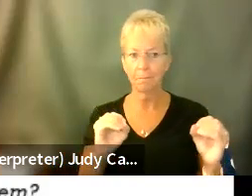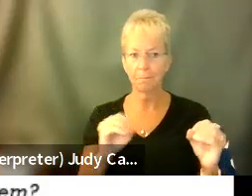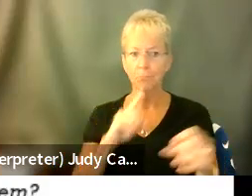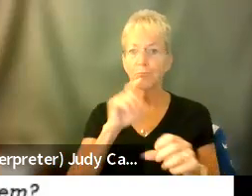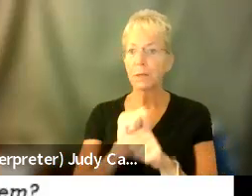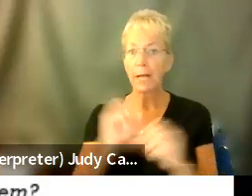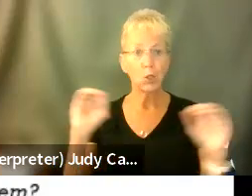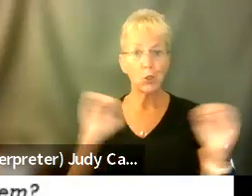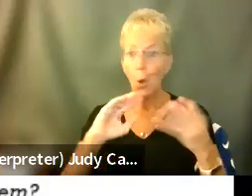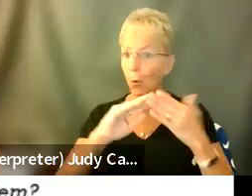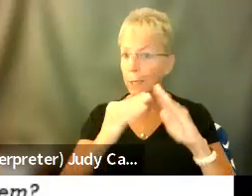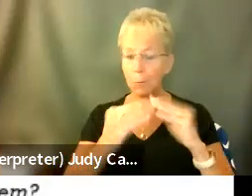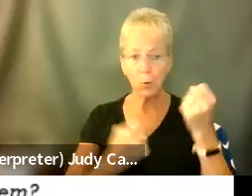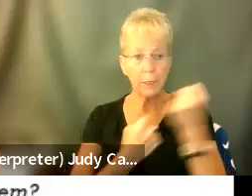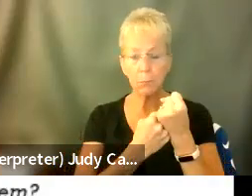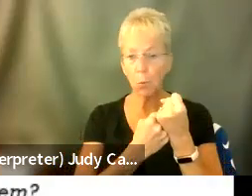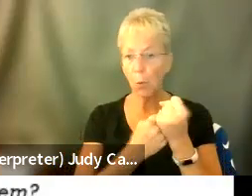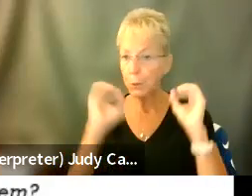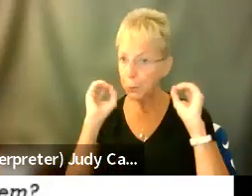of community support system.